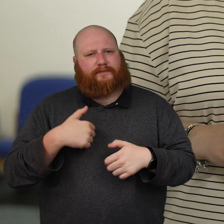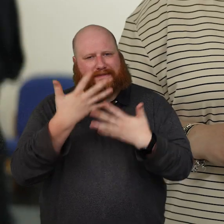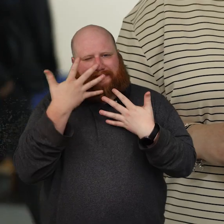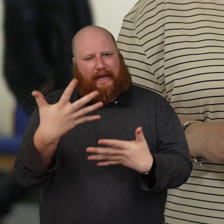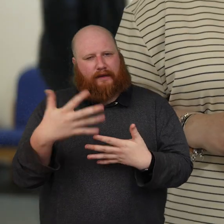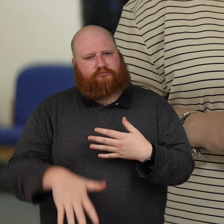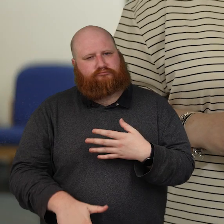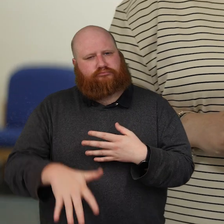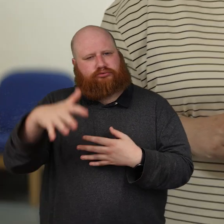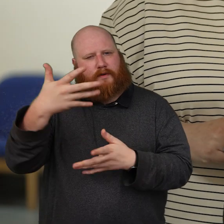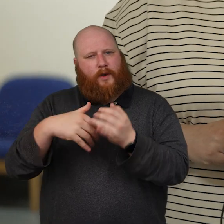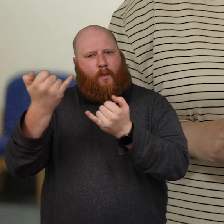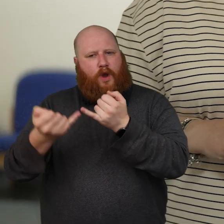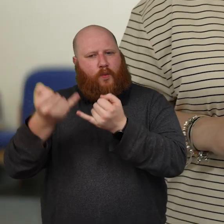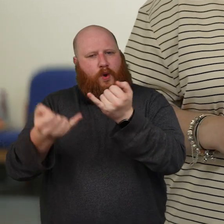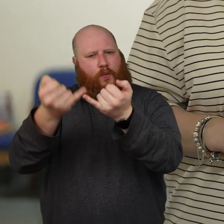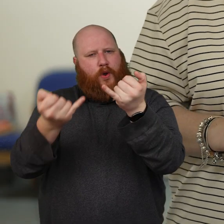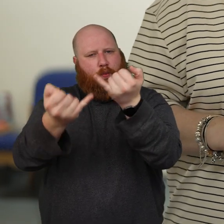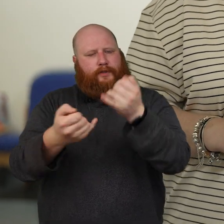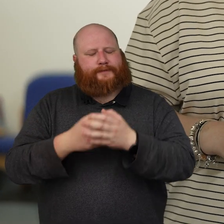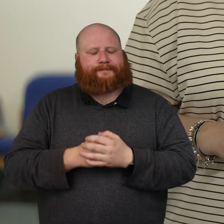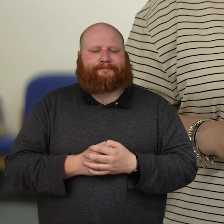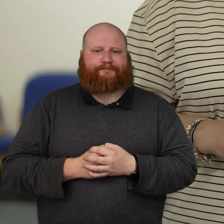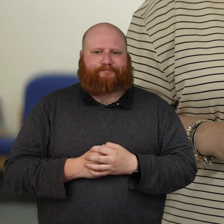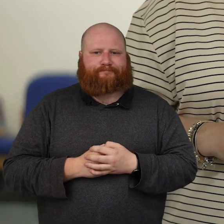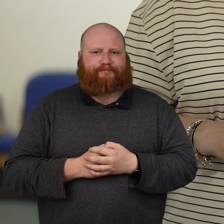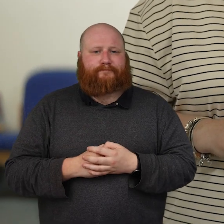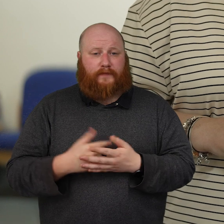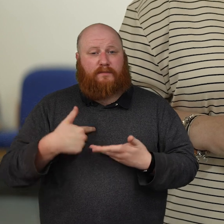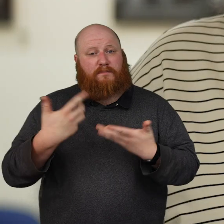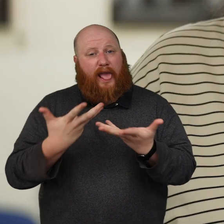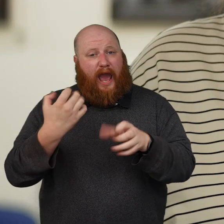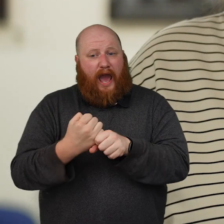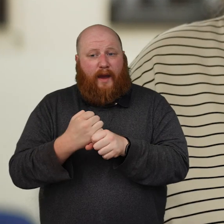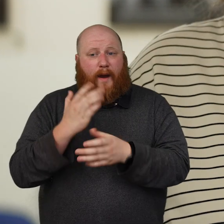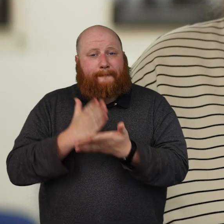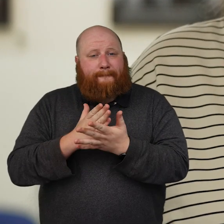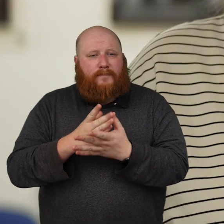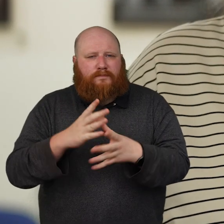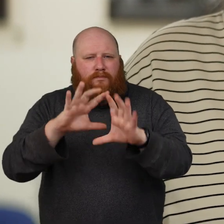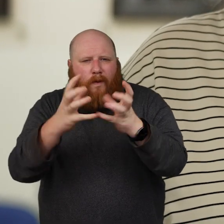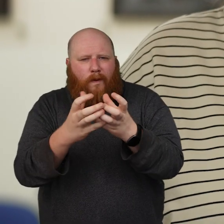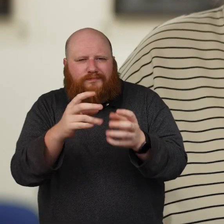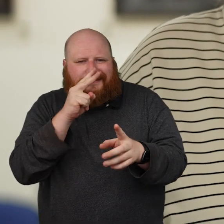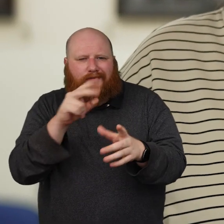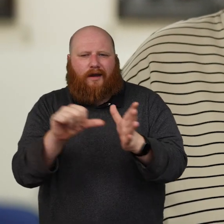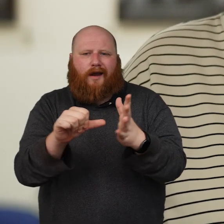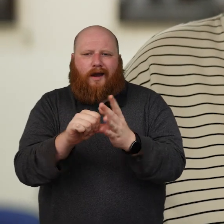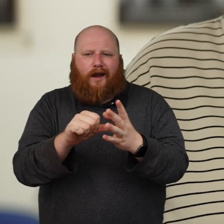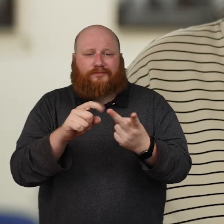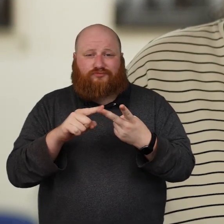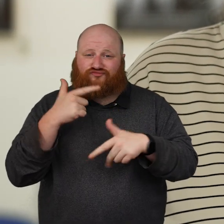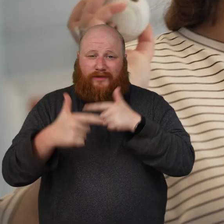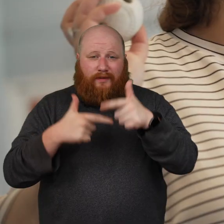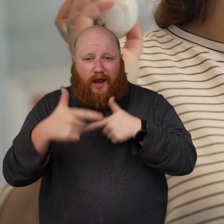riding a bike. know a few times I had near misses where I nearly went into something but still not realising that there's something going on with my